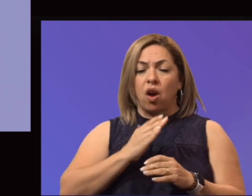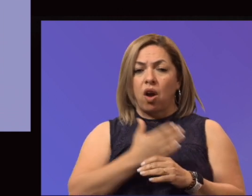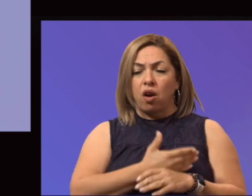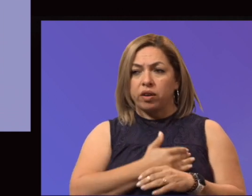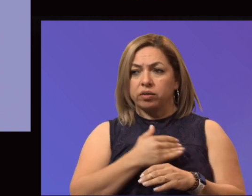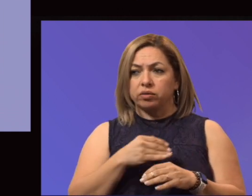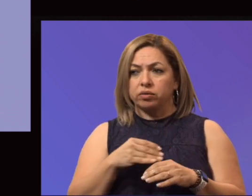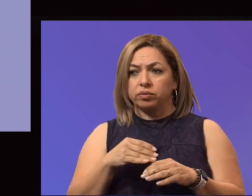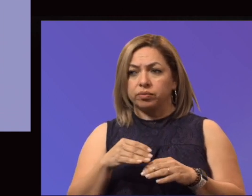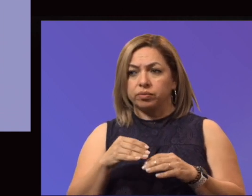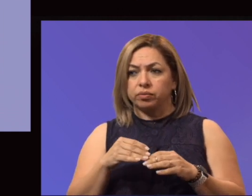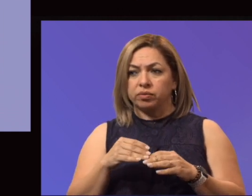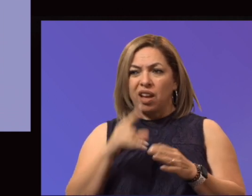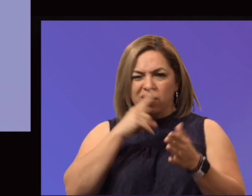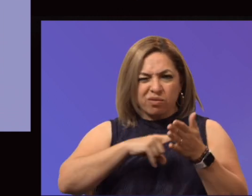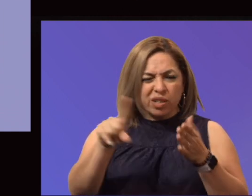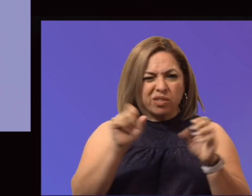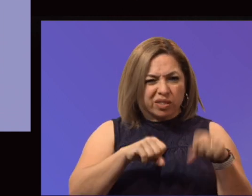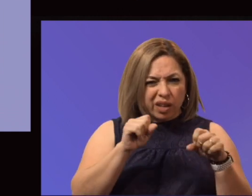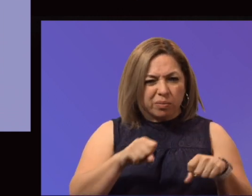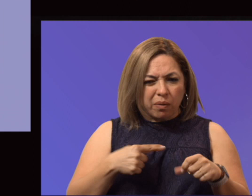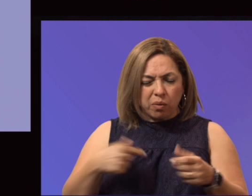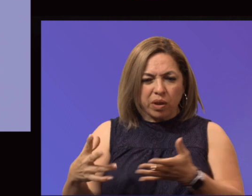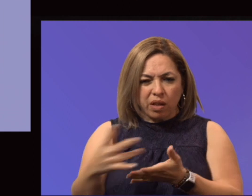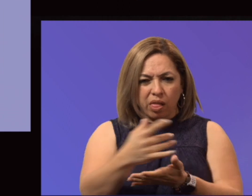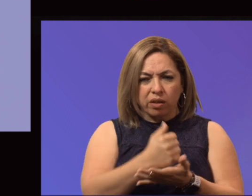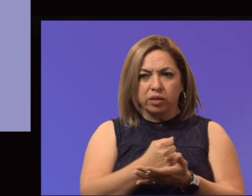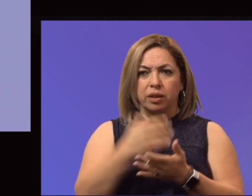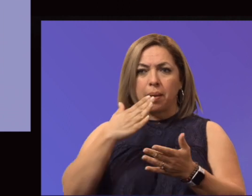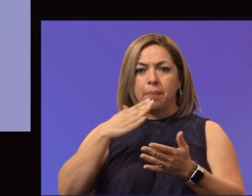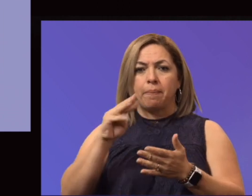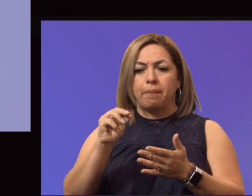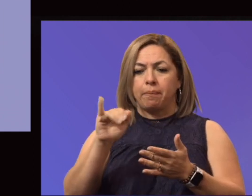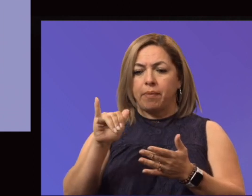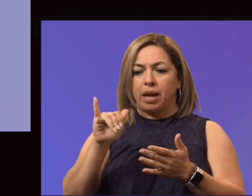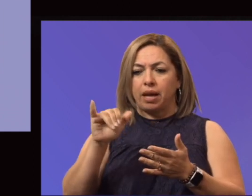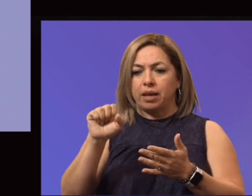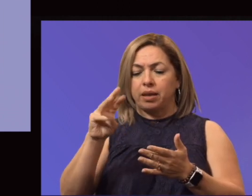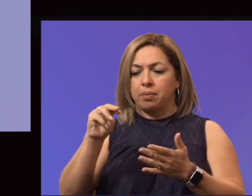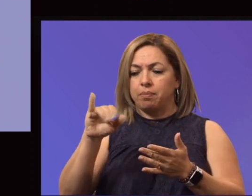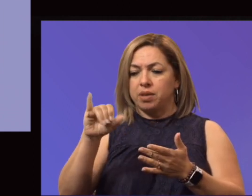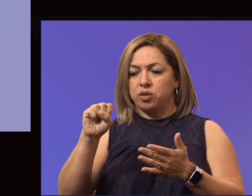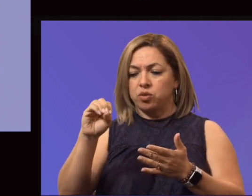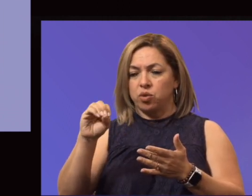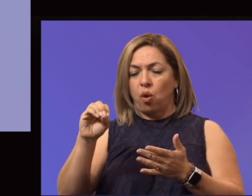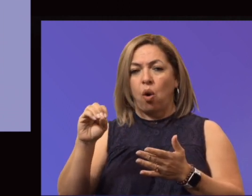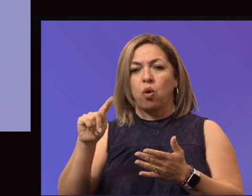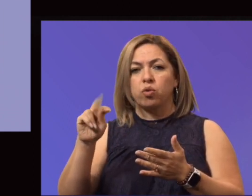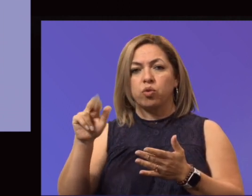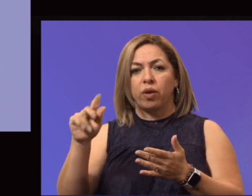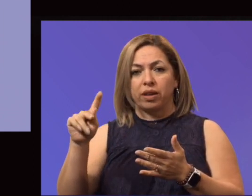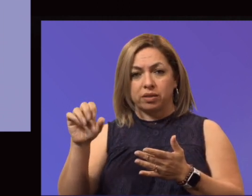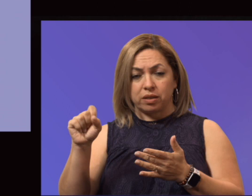So we have improved data collection. The MySIO tracks, or MISO tracks, provide that interaction